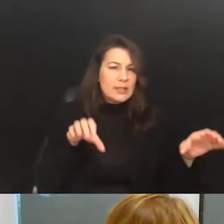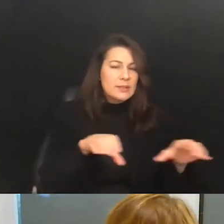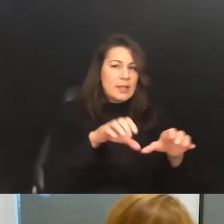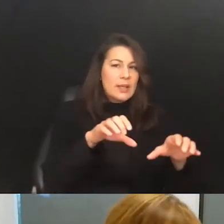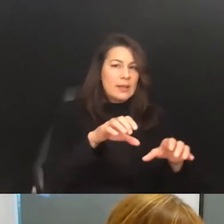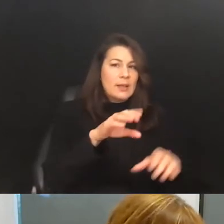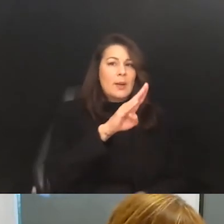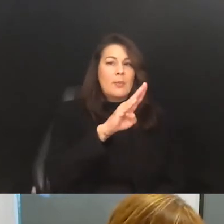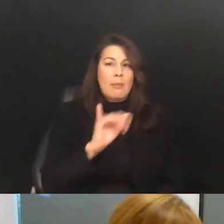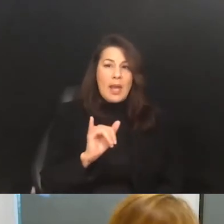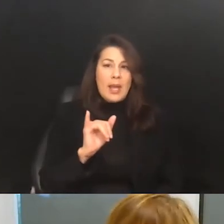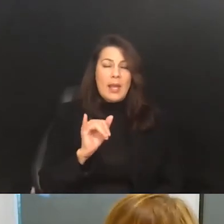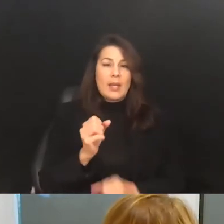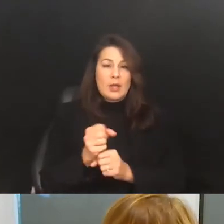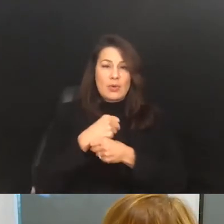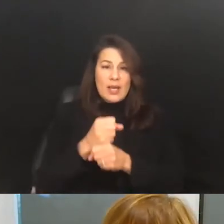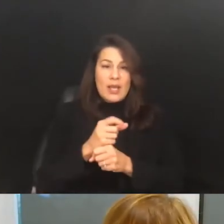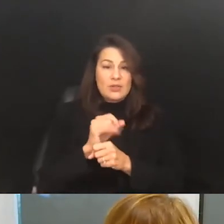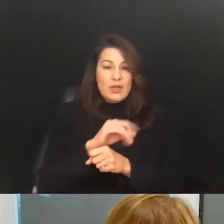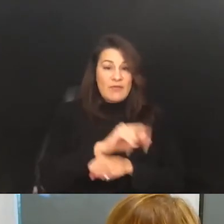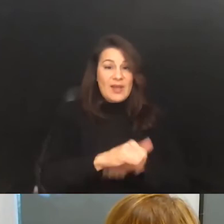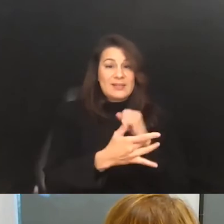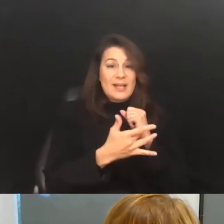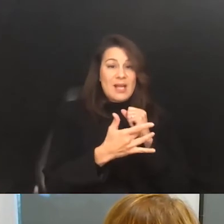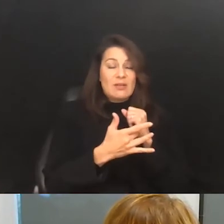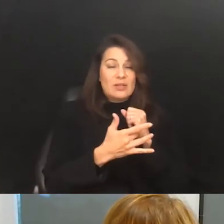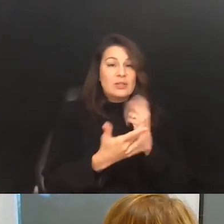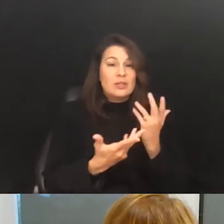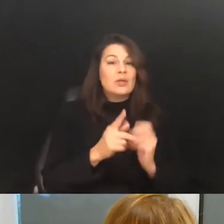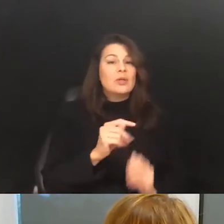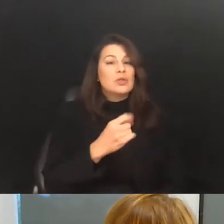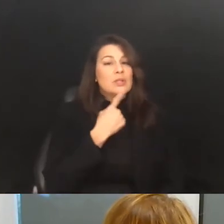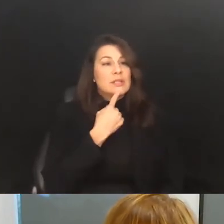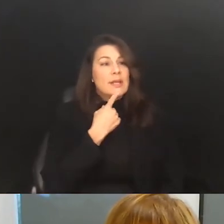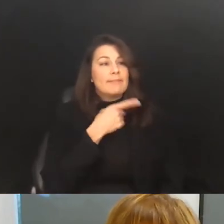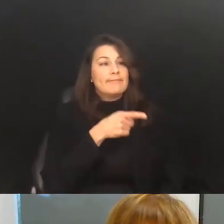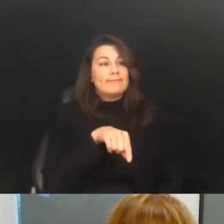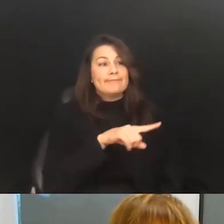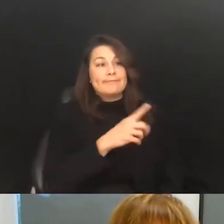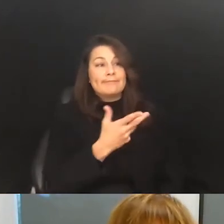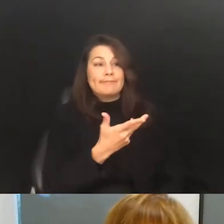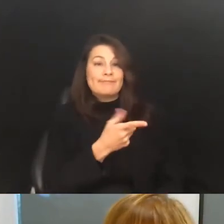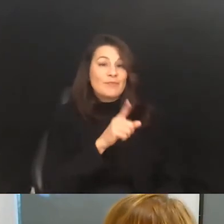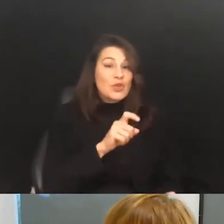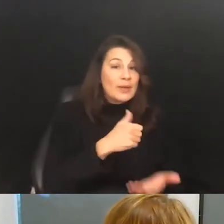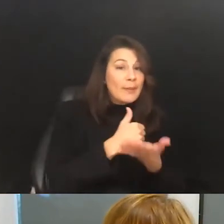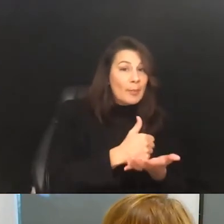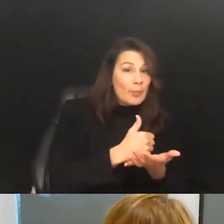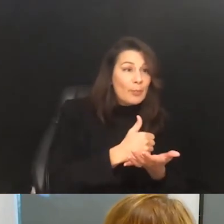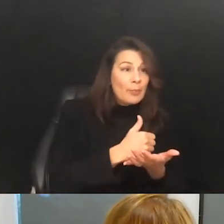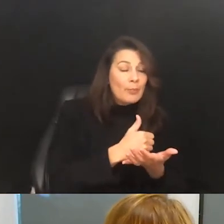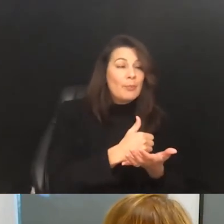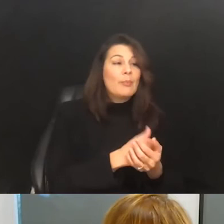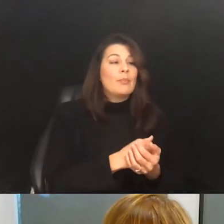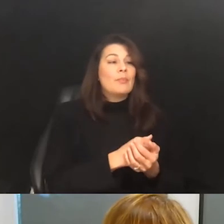creators of the technology, um, to at least say, like, you guys are, you know, here's where you need help. Um, there's a